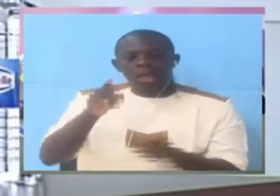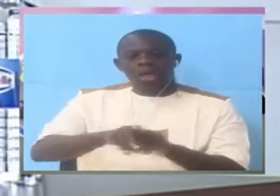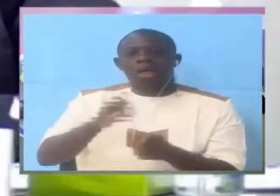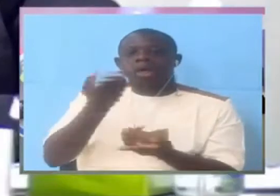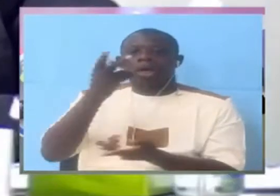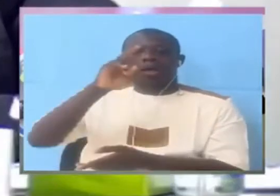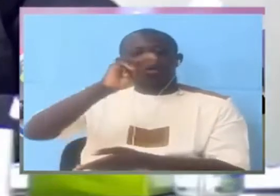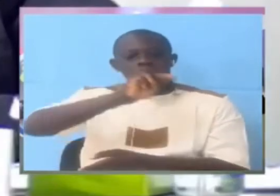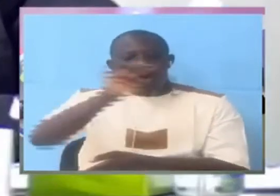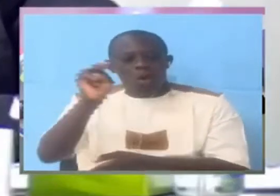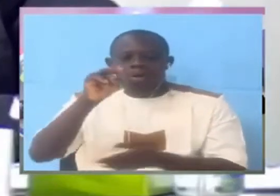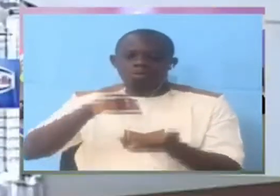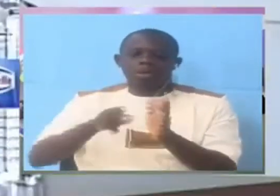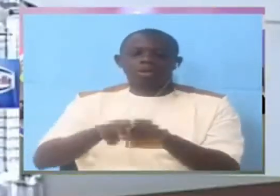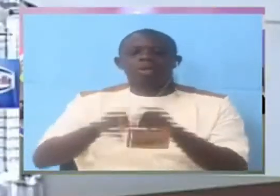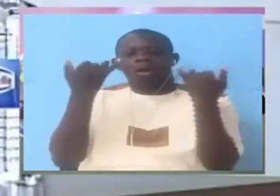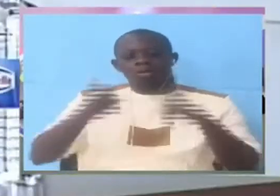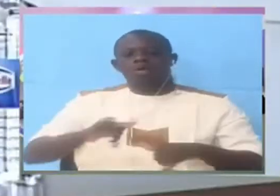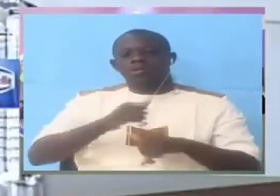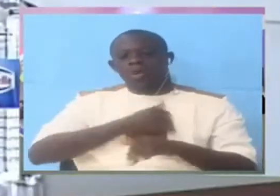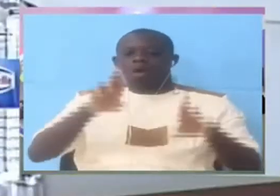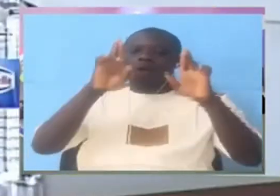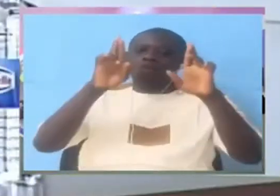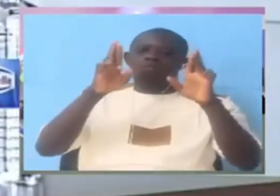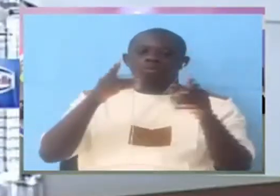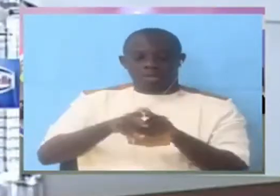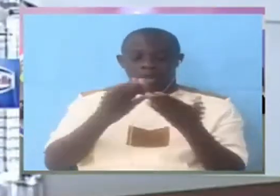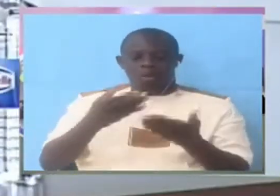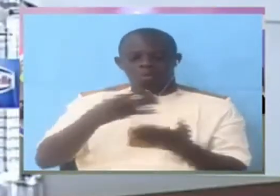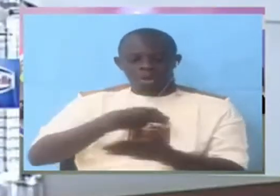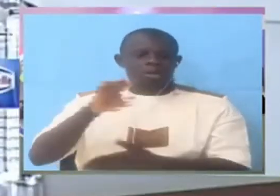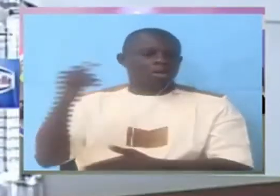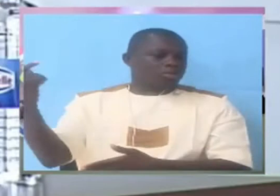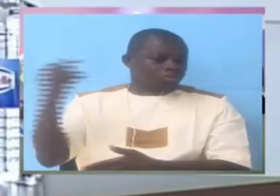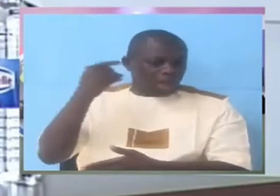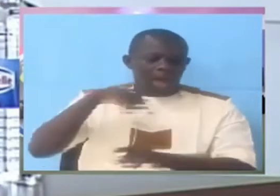your position. On the proposition.